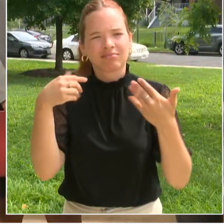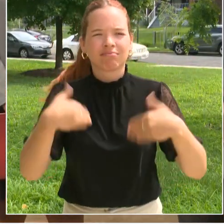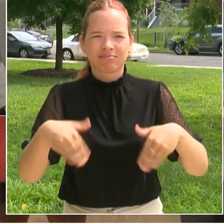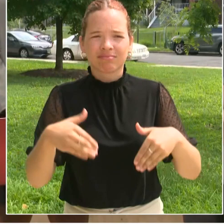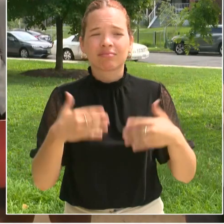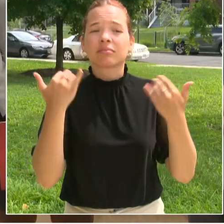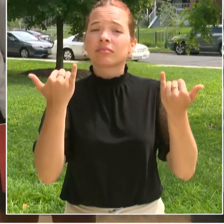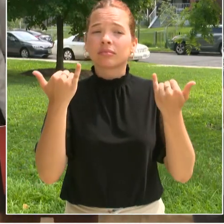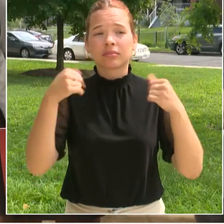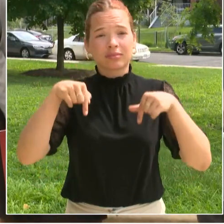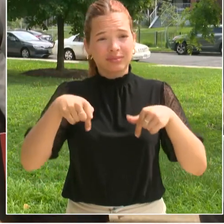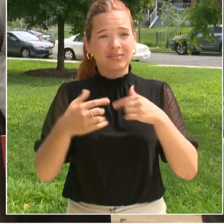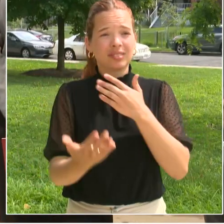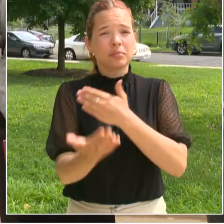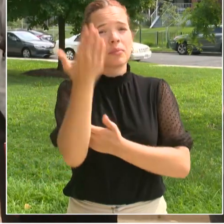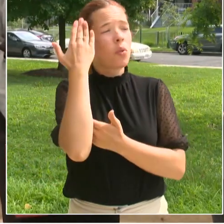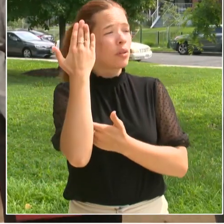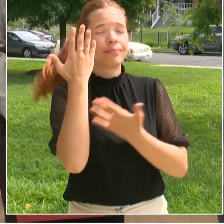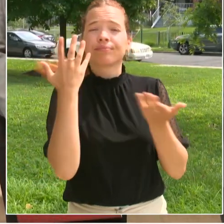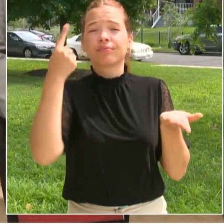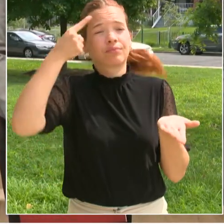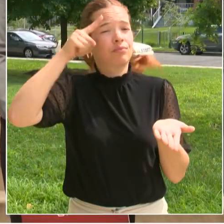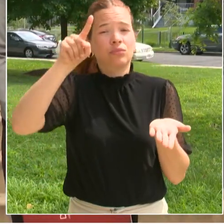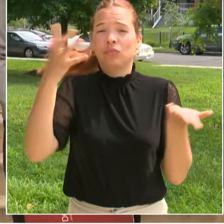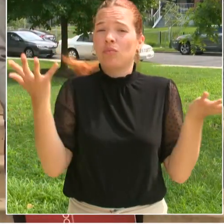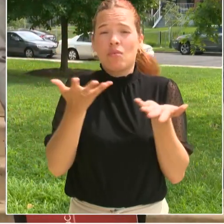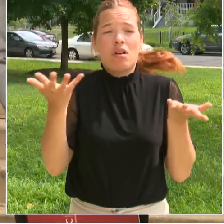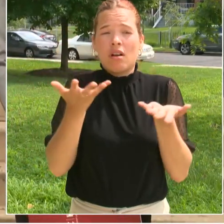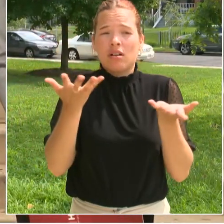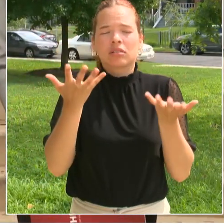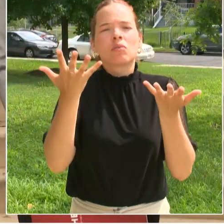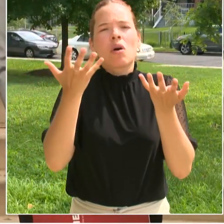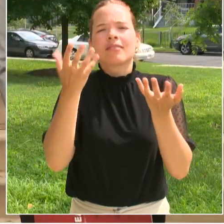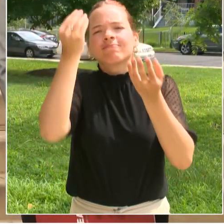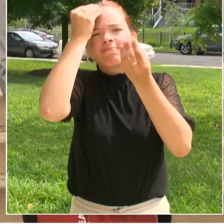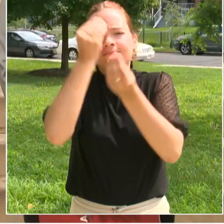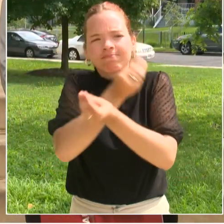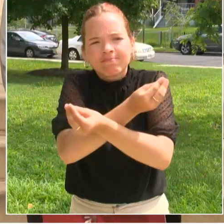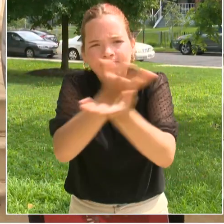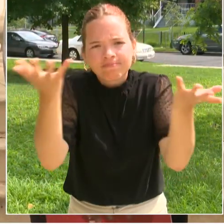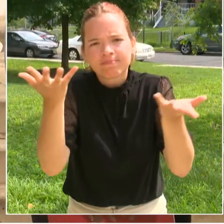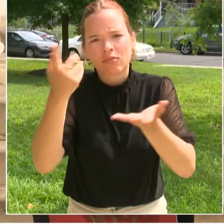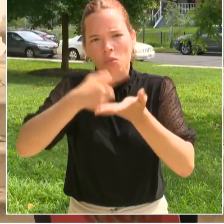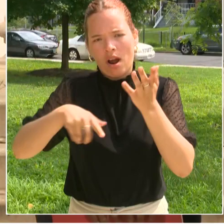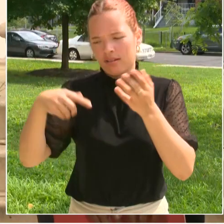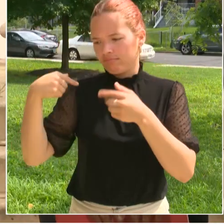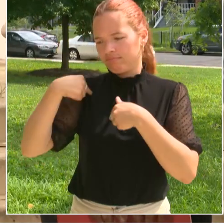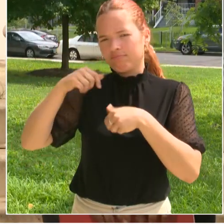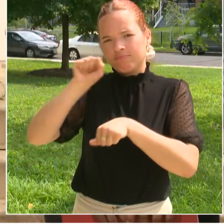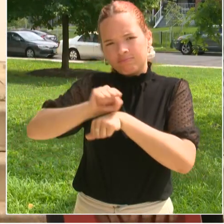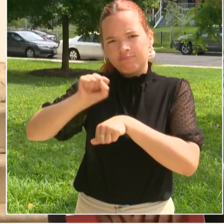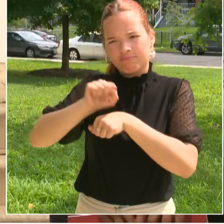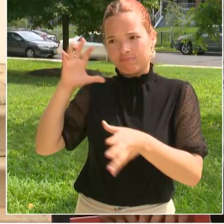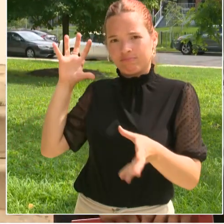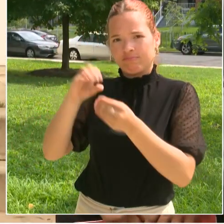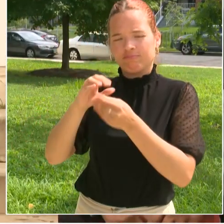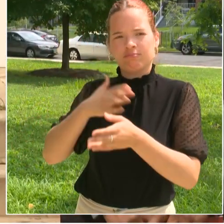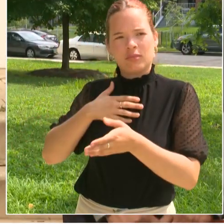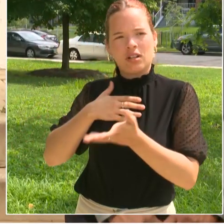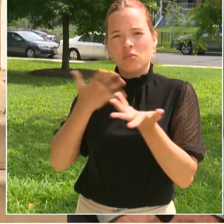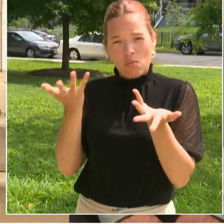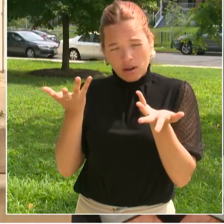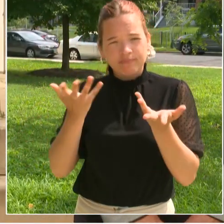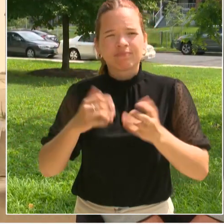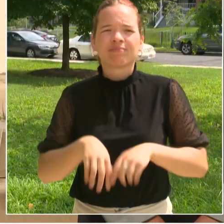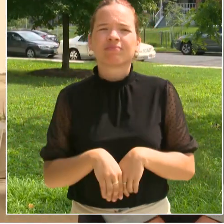morning to let families know about the work that we're doing here in the schools to get kids ready for school from a health perspective,